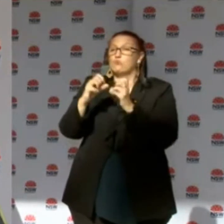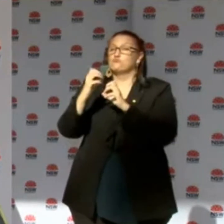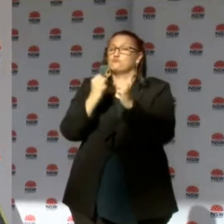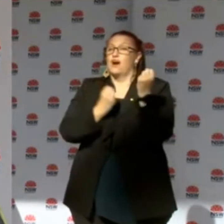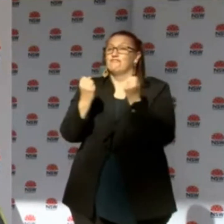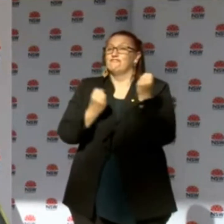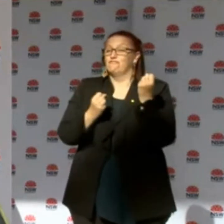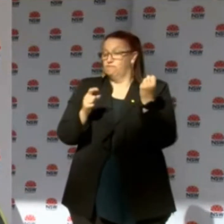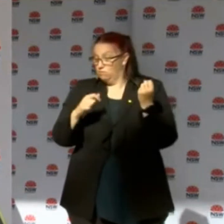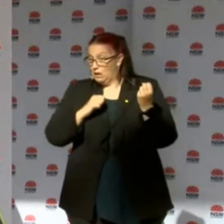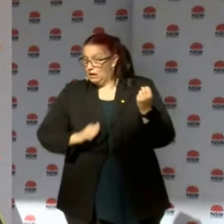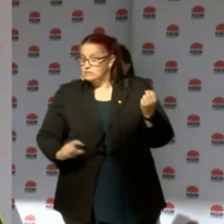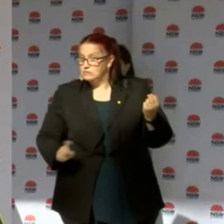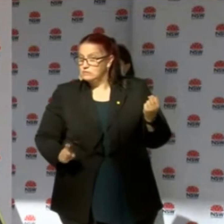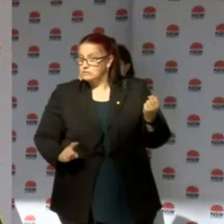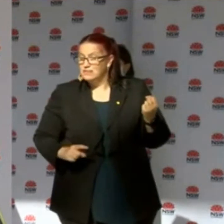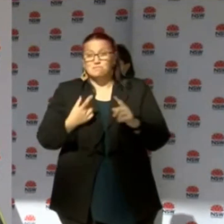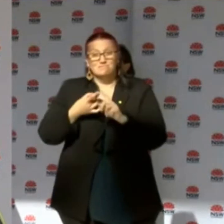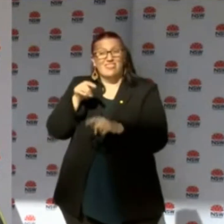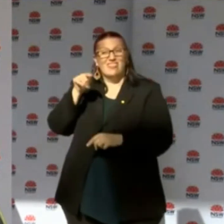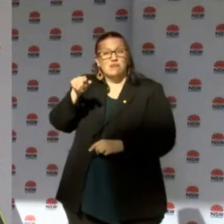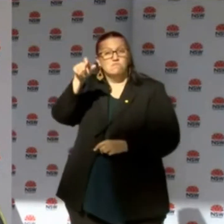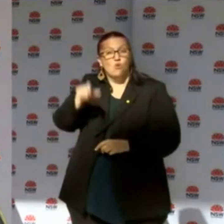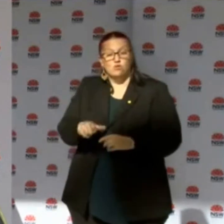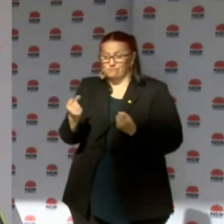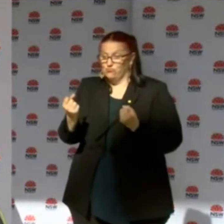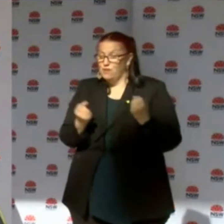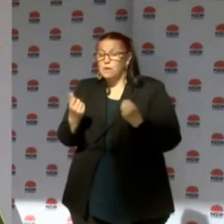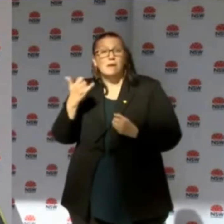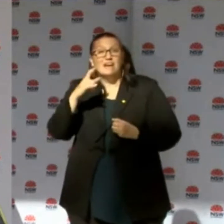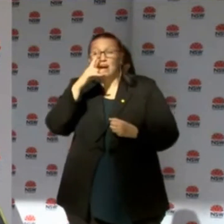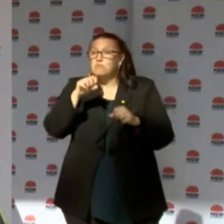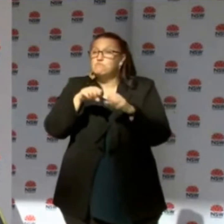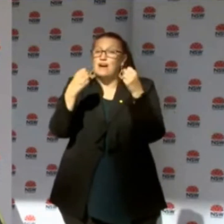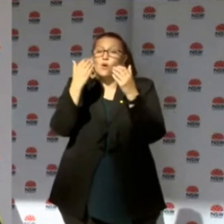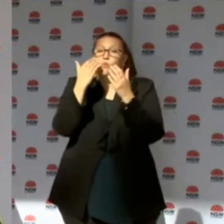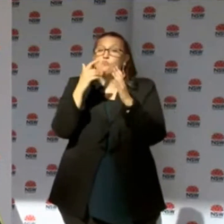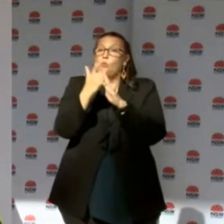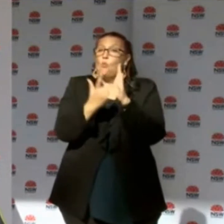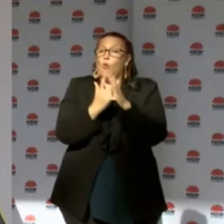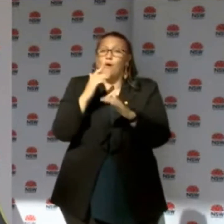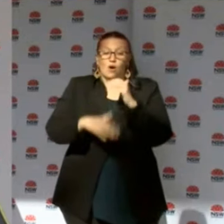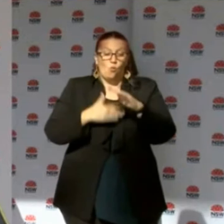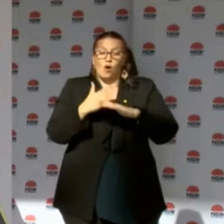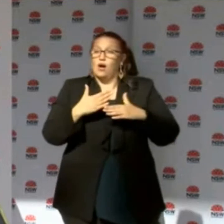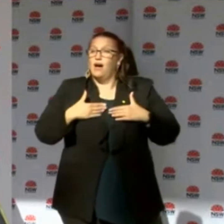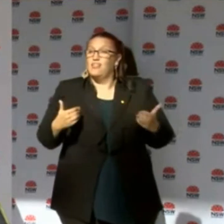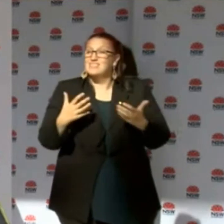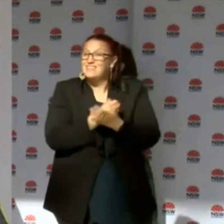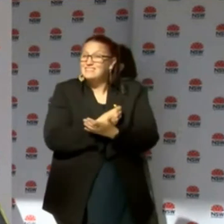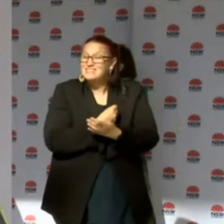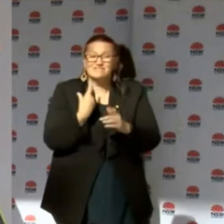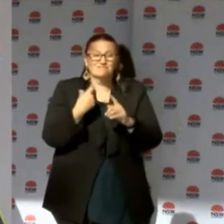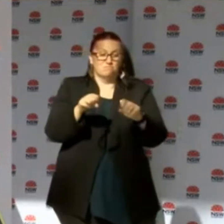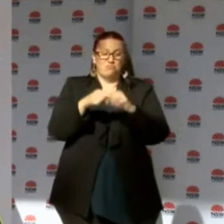of transport drivers and indeed this particular driver around transport offences, work health and safety offences, not just the driver, but certainly